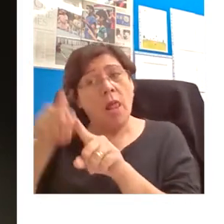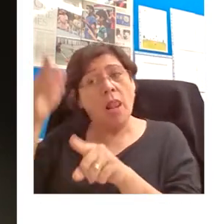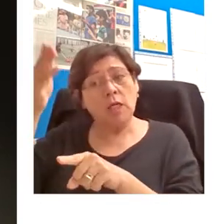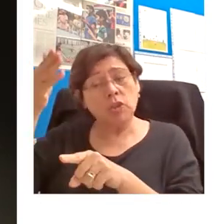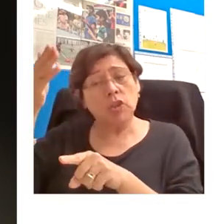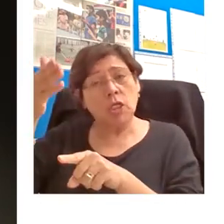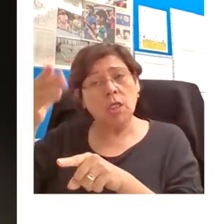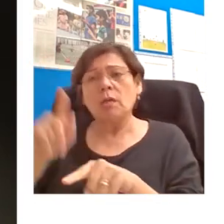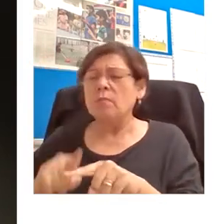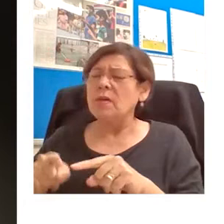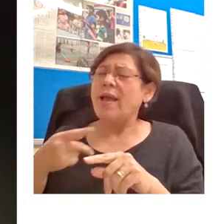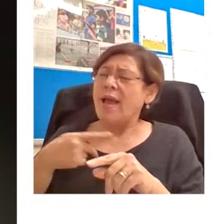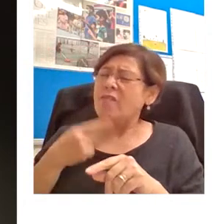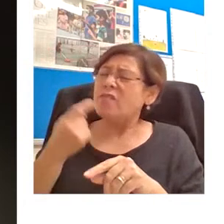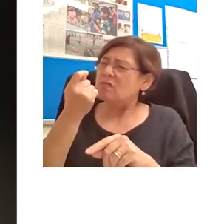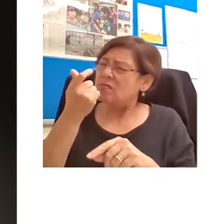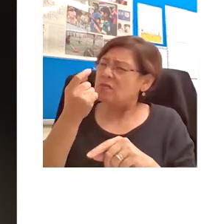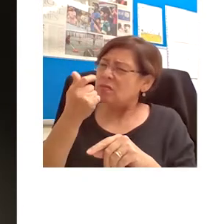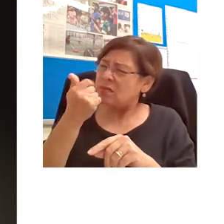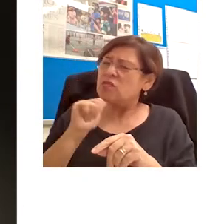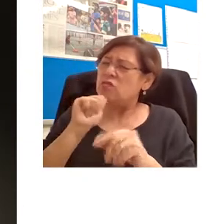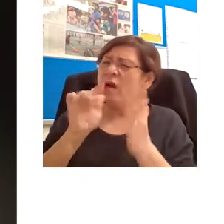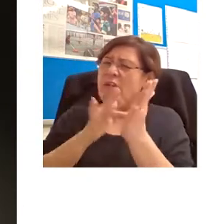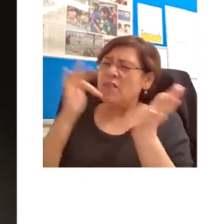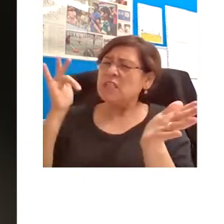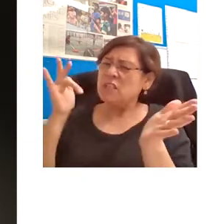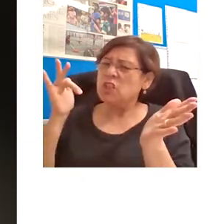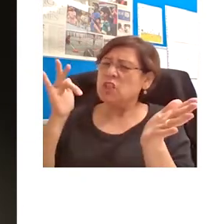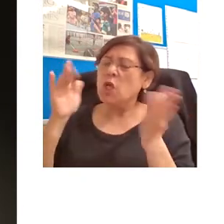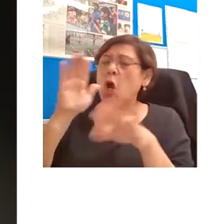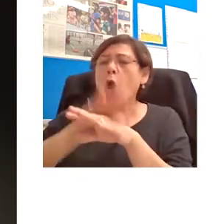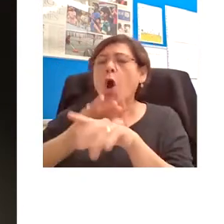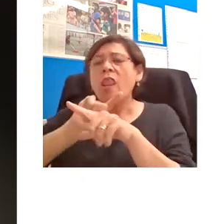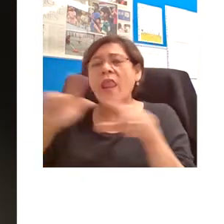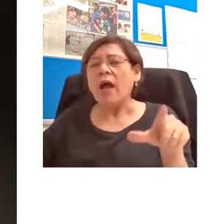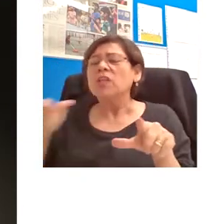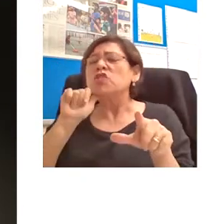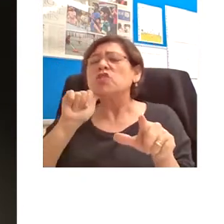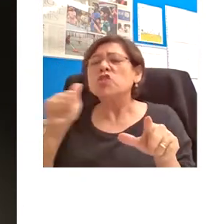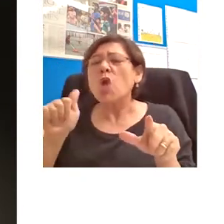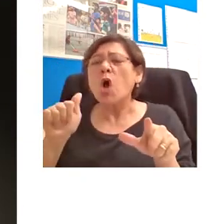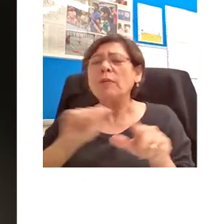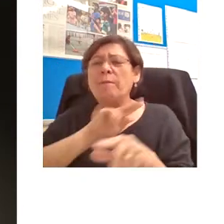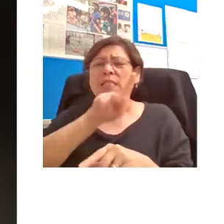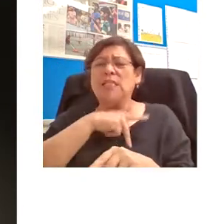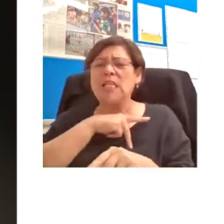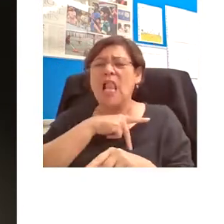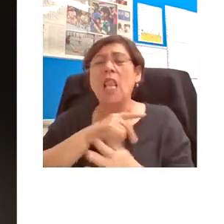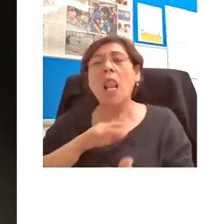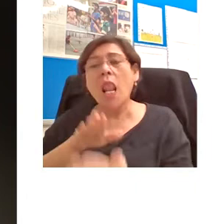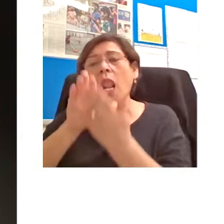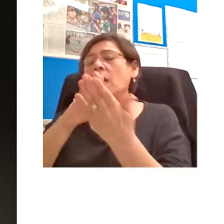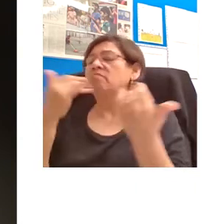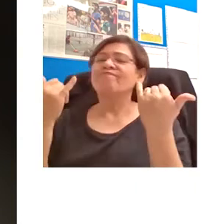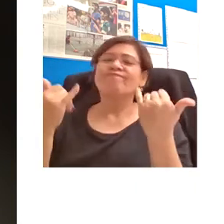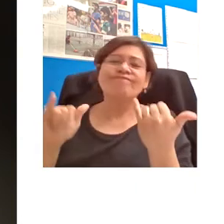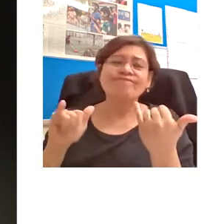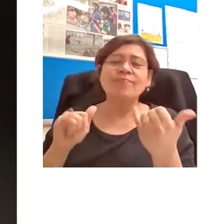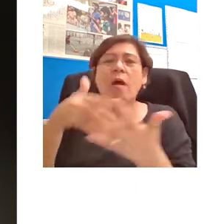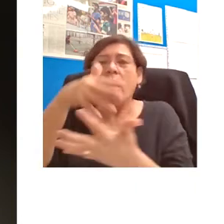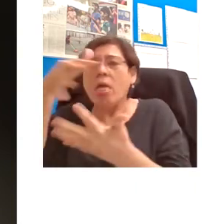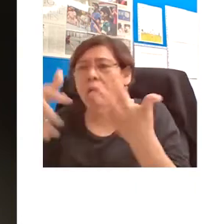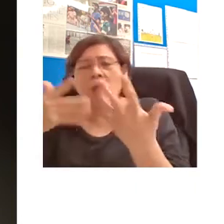disadvantages. Um, online learning is less personal, it's less intimate, less interactive, less social, less engaging.